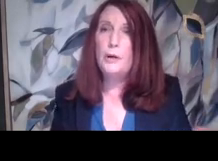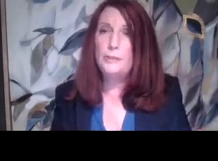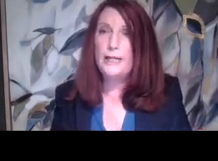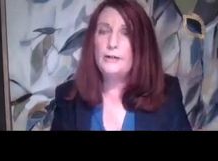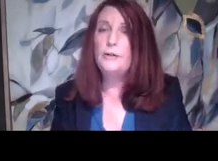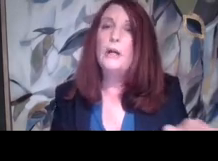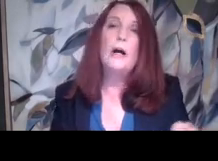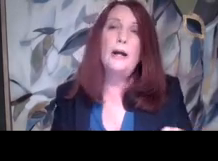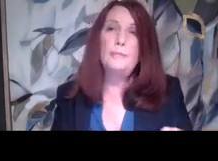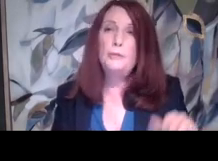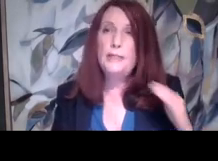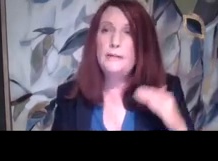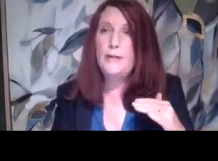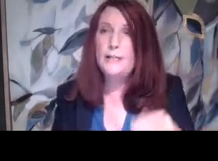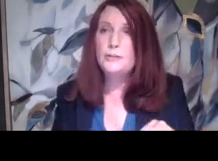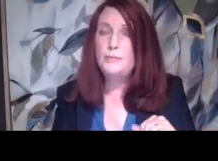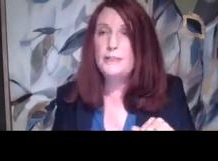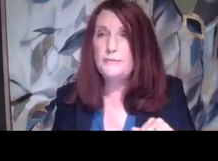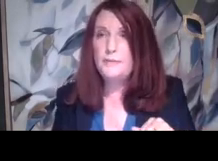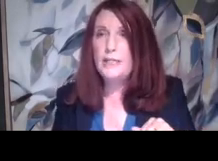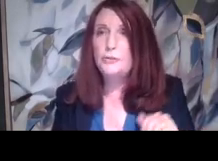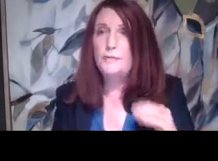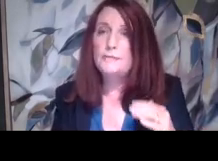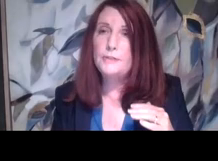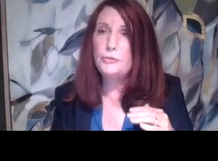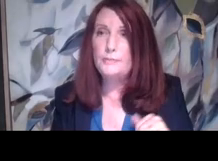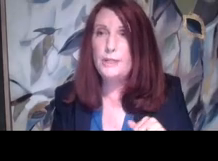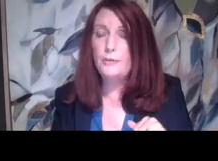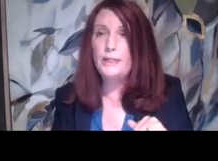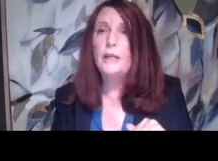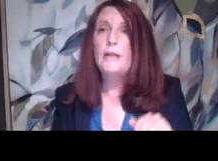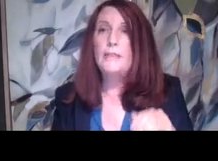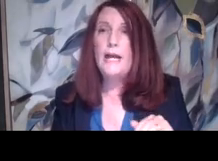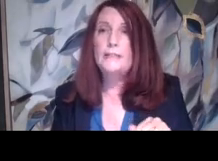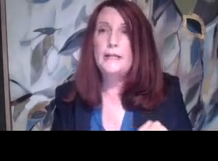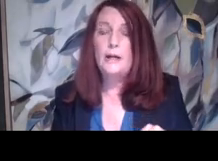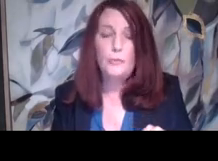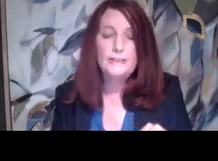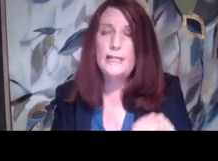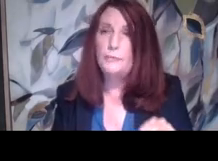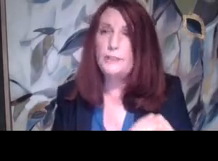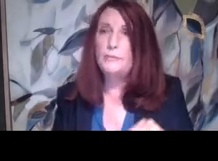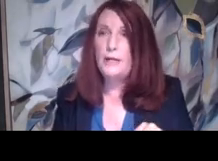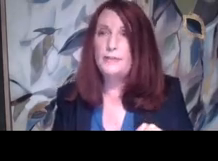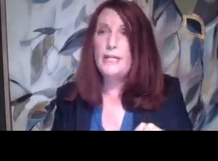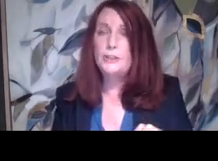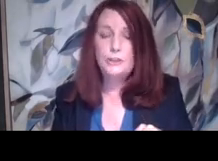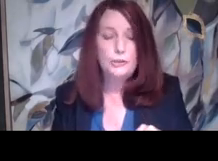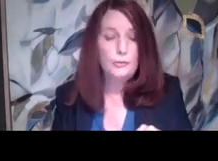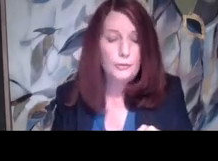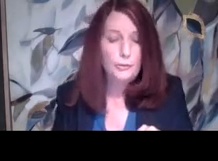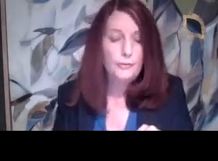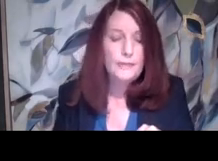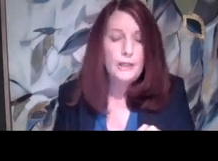football player, um, who needed a visor because of the nature of his visual impairment. That, uh, was a reasonable modification